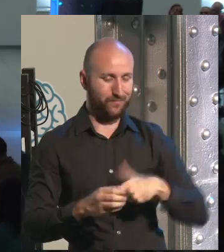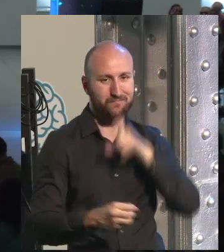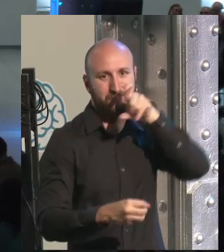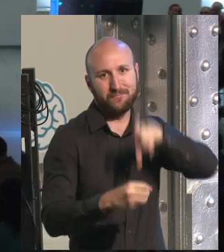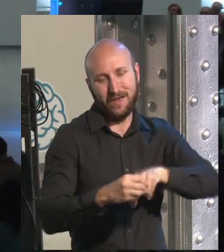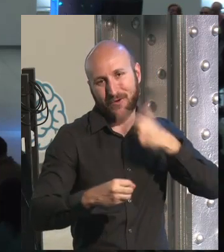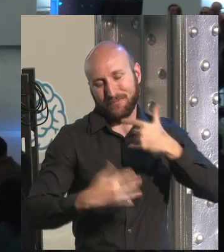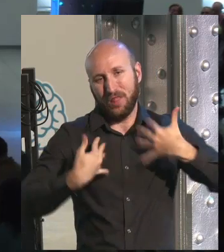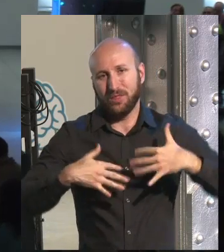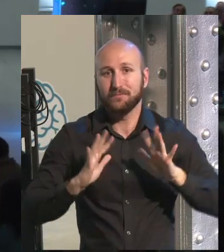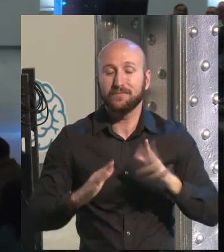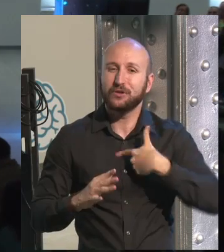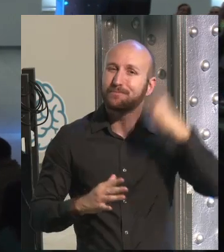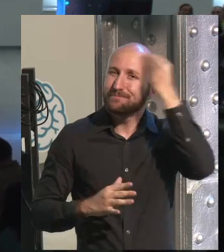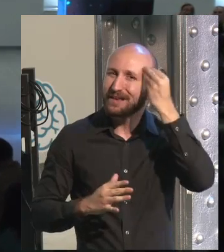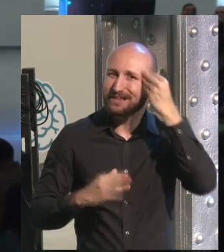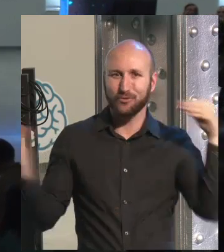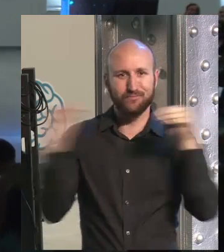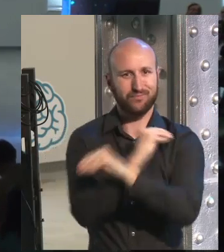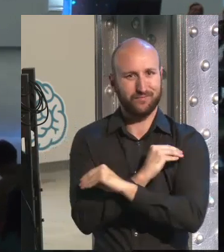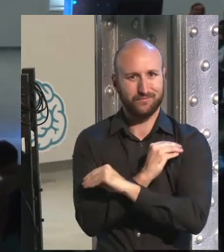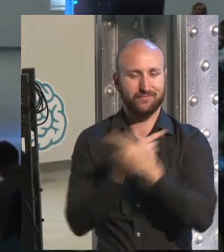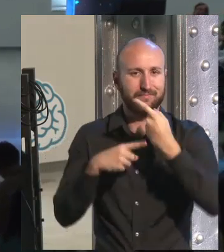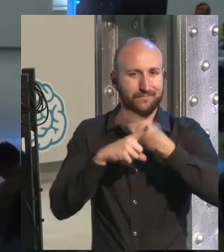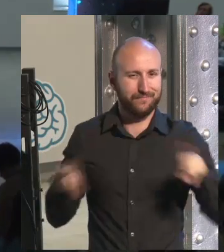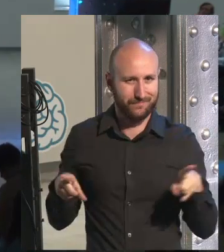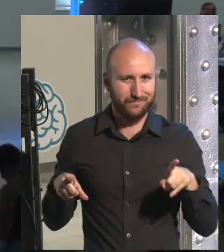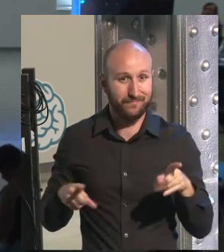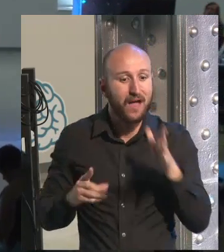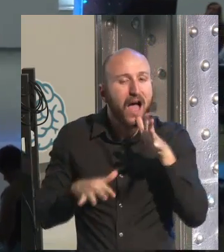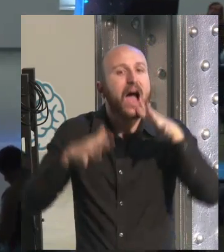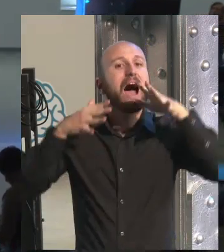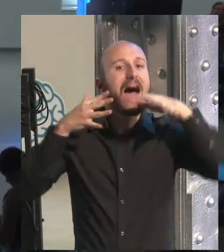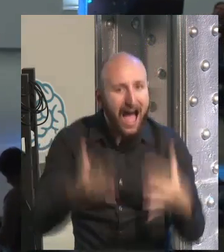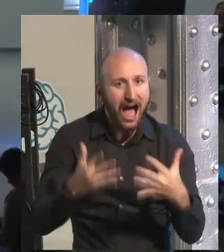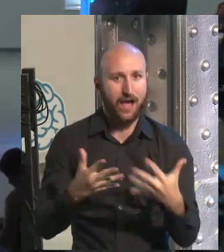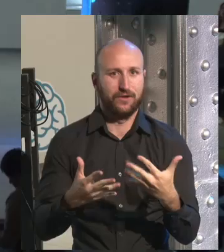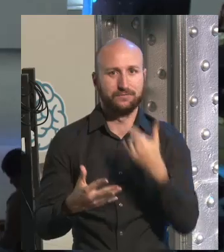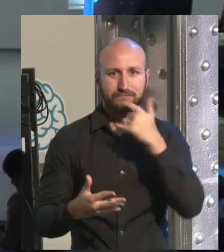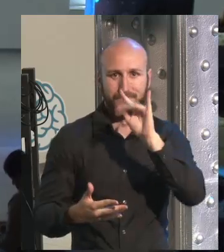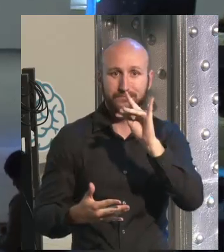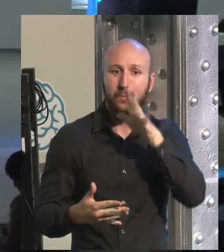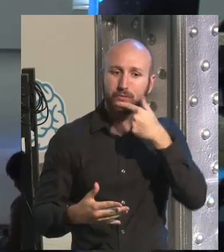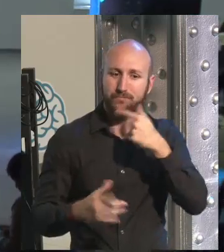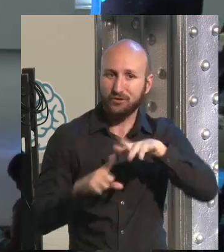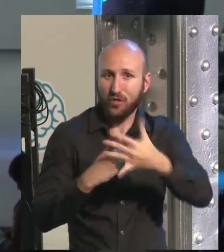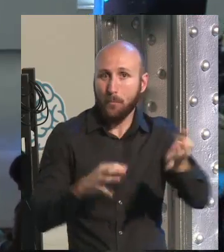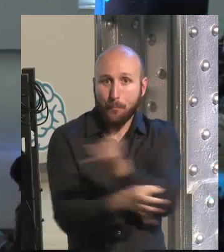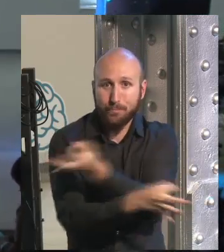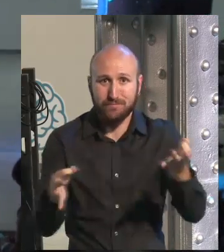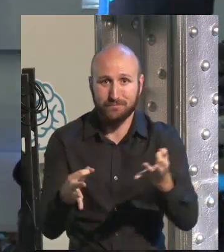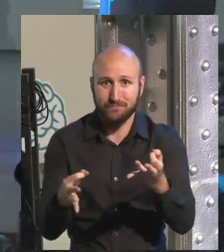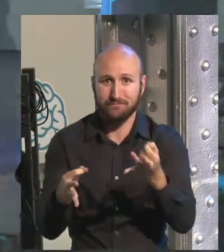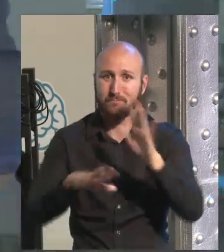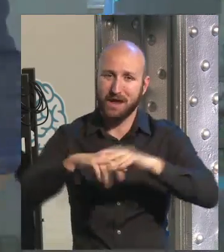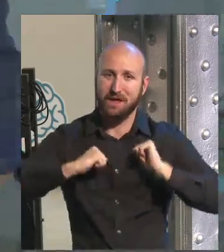I have other colleagues that think in the opposite way. Now is the moment. And I